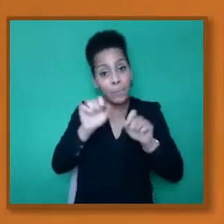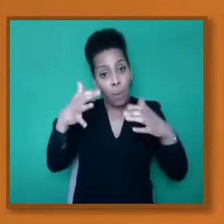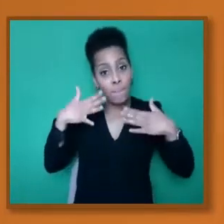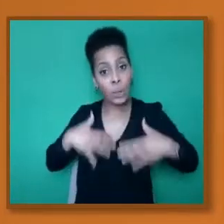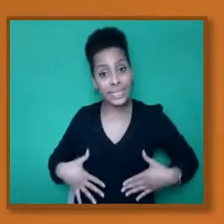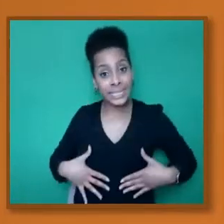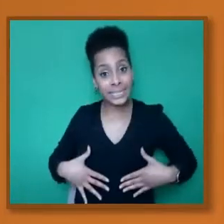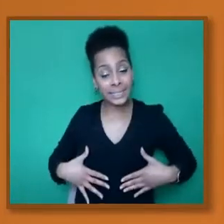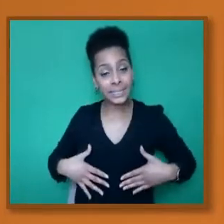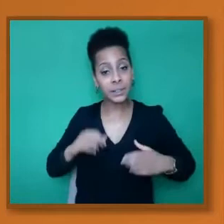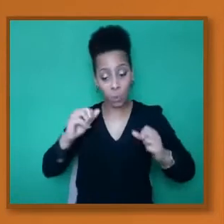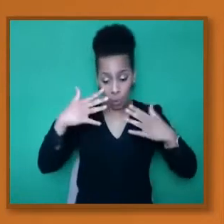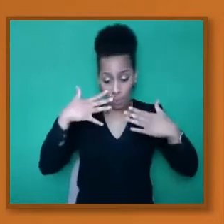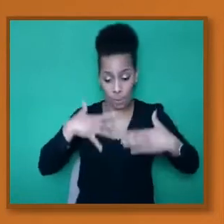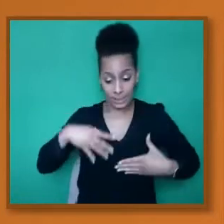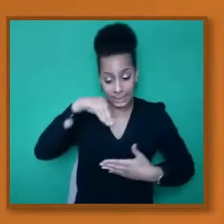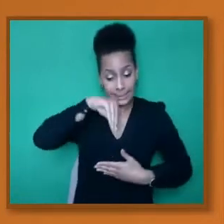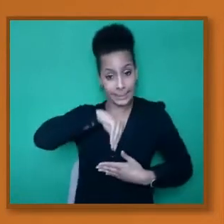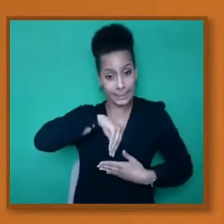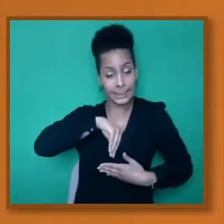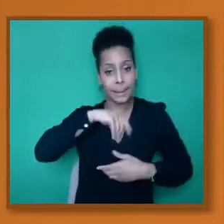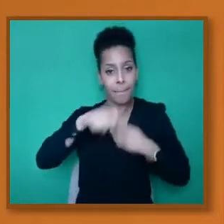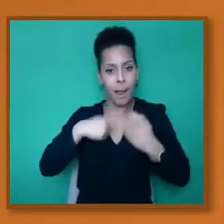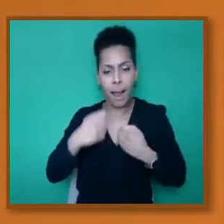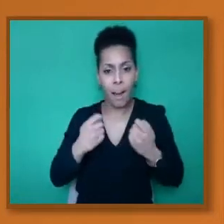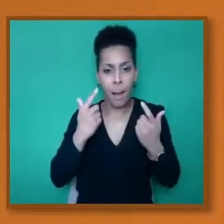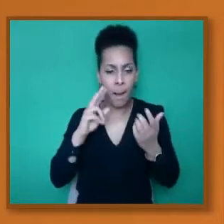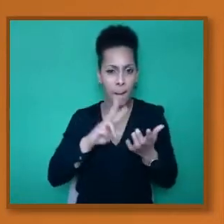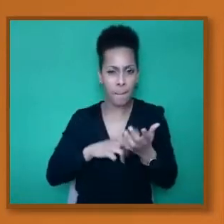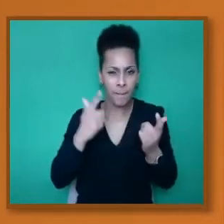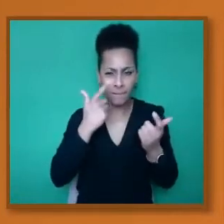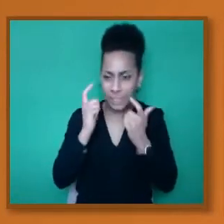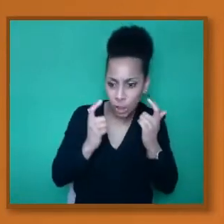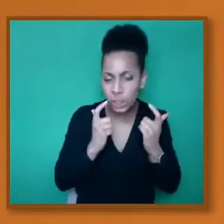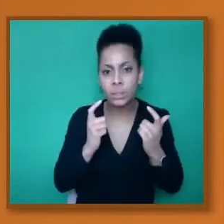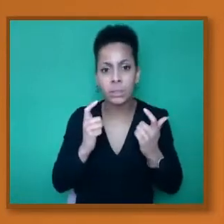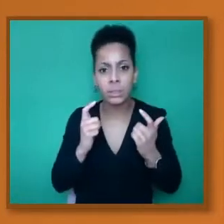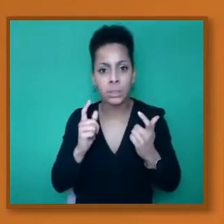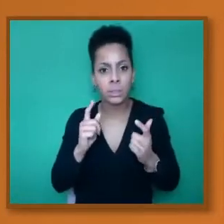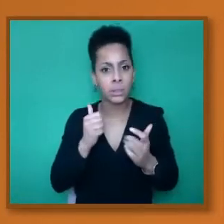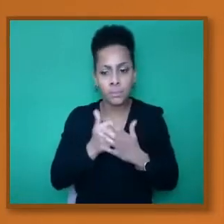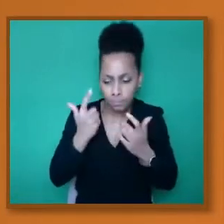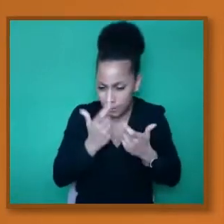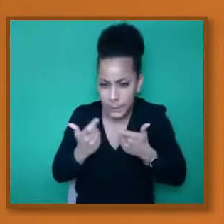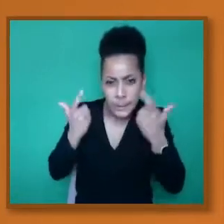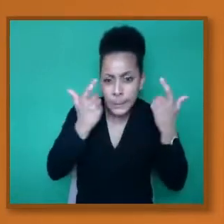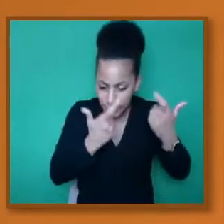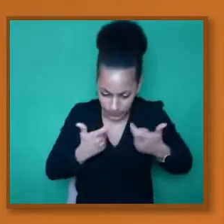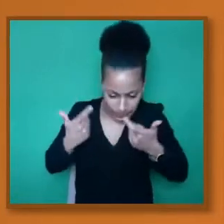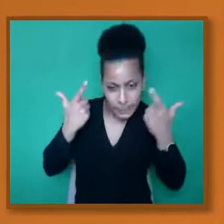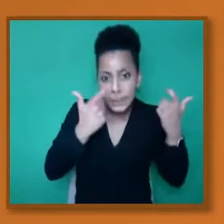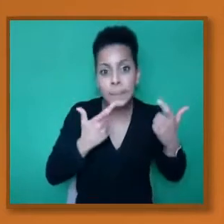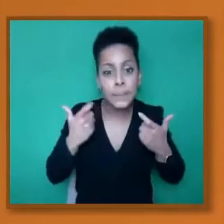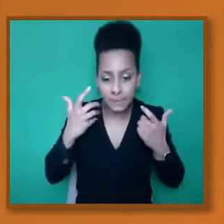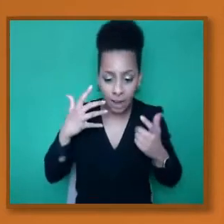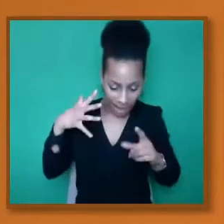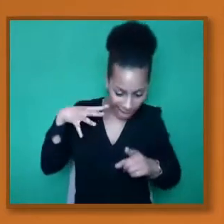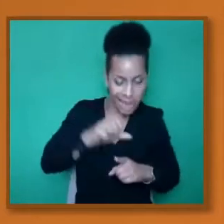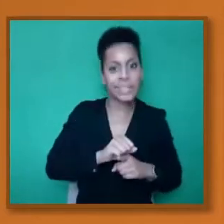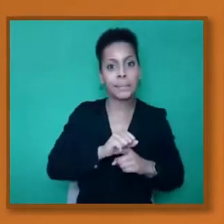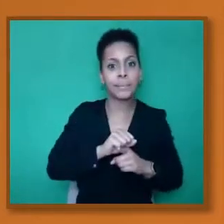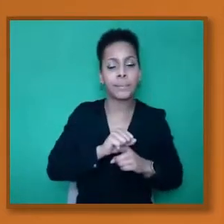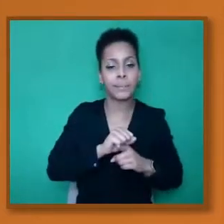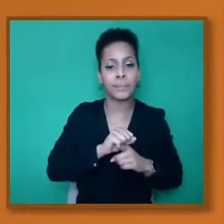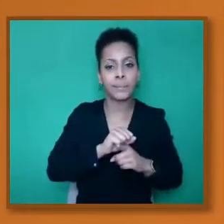being vigilant in searching out the truth, which feeds into the point which William was